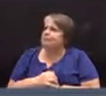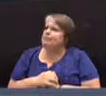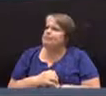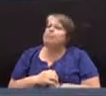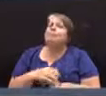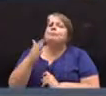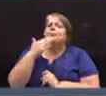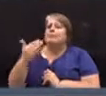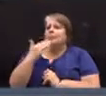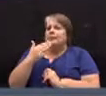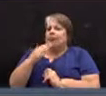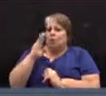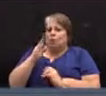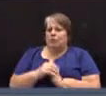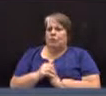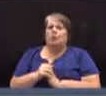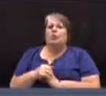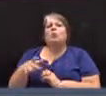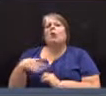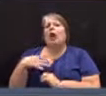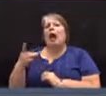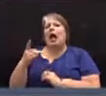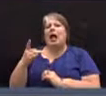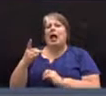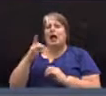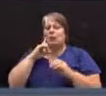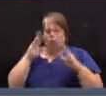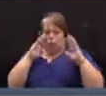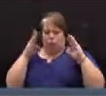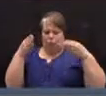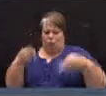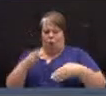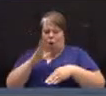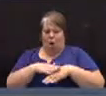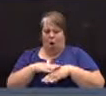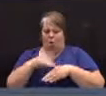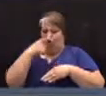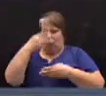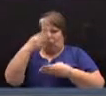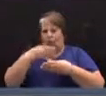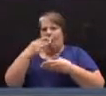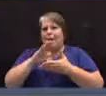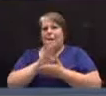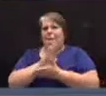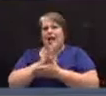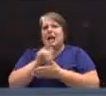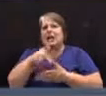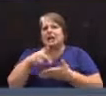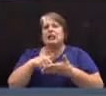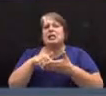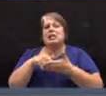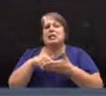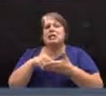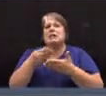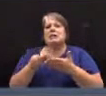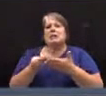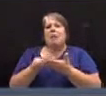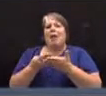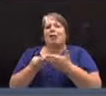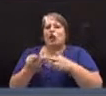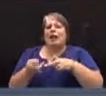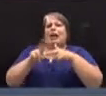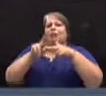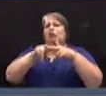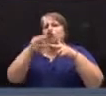Thank you, sir. So I'd like to draw your attention to the fiscal 2015 budget increase and reductions